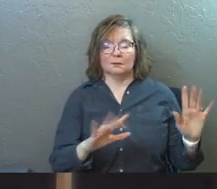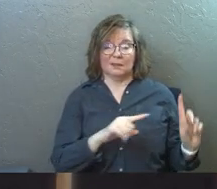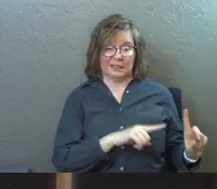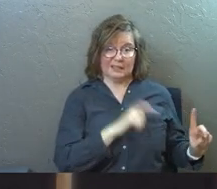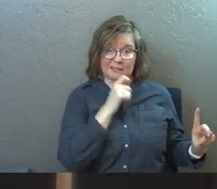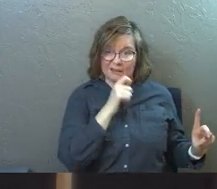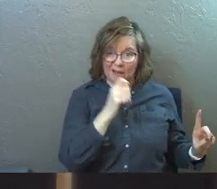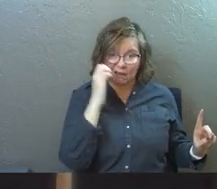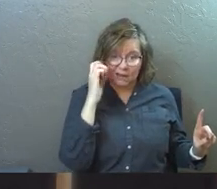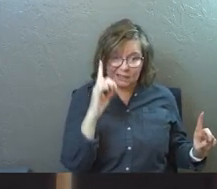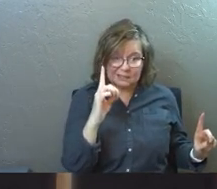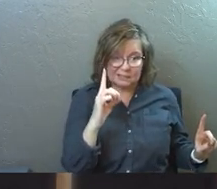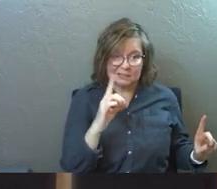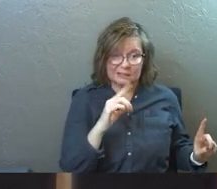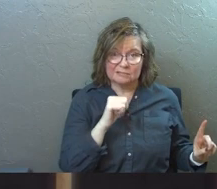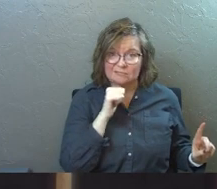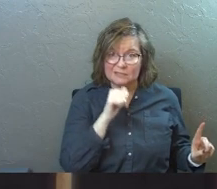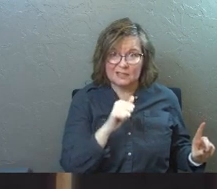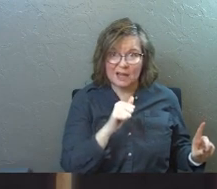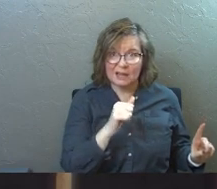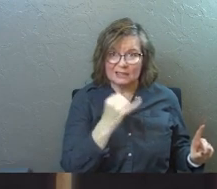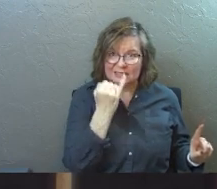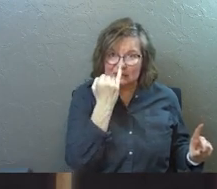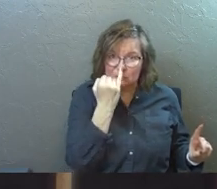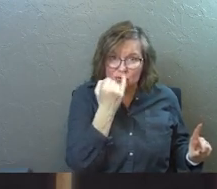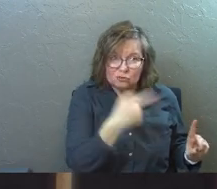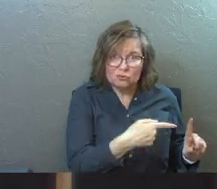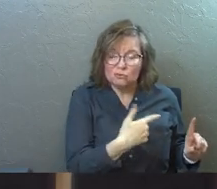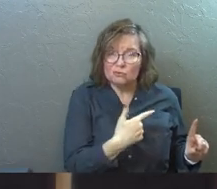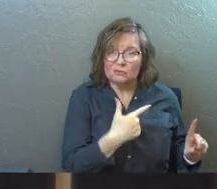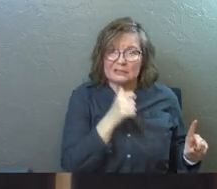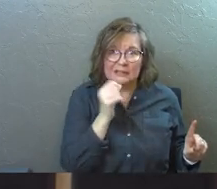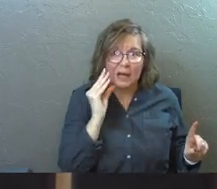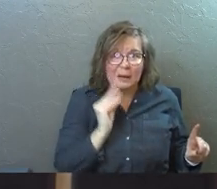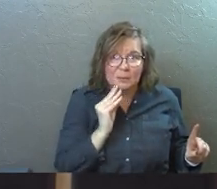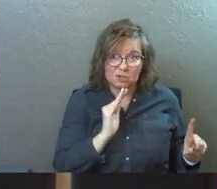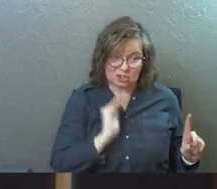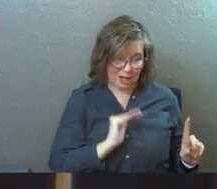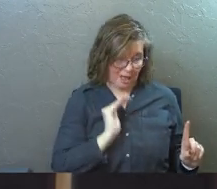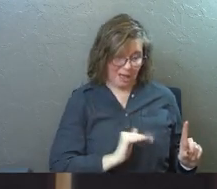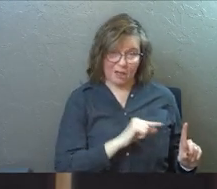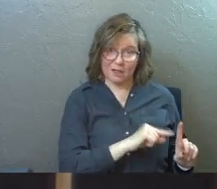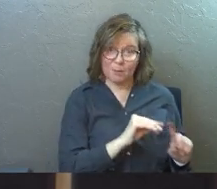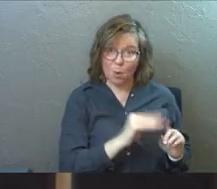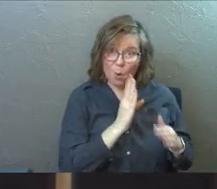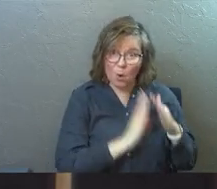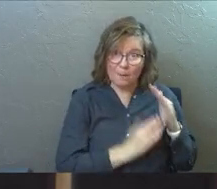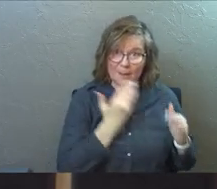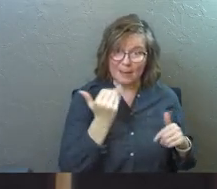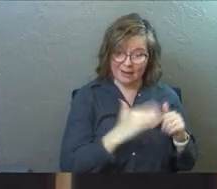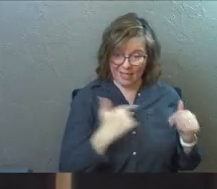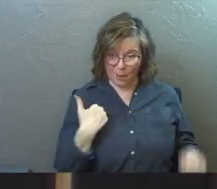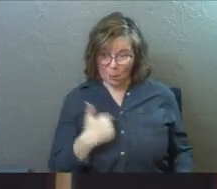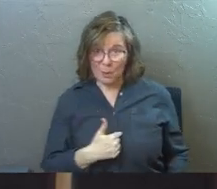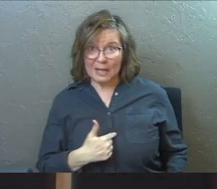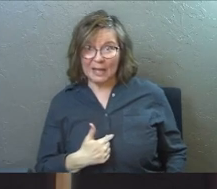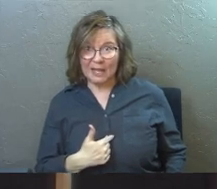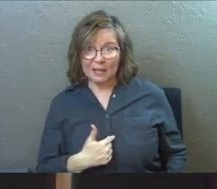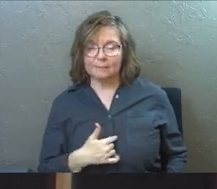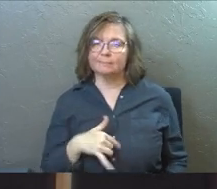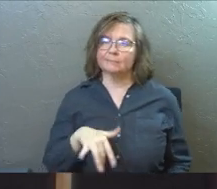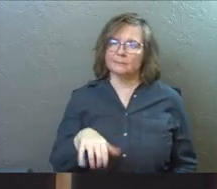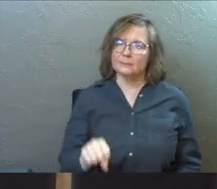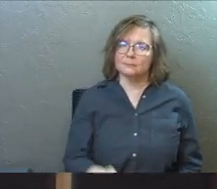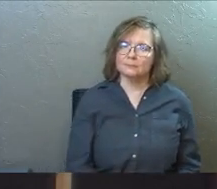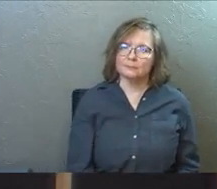uneducated, immature, inexperienced child is more humble and better than we are. Yes.